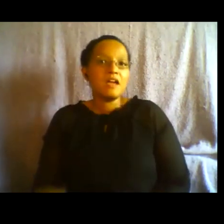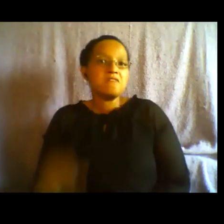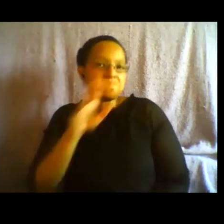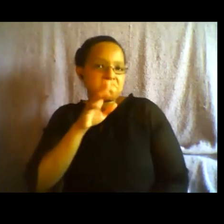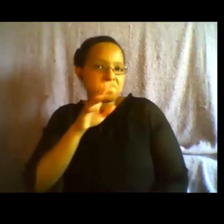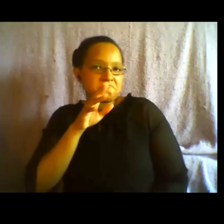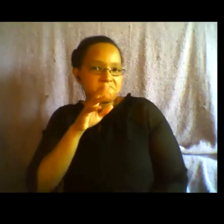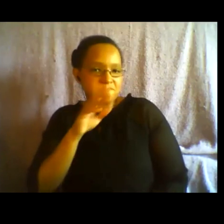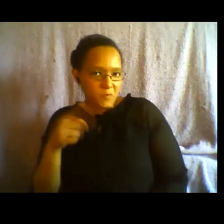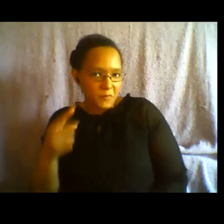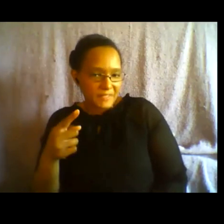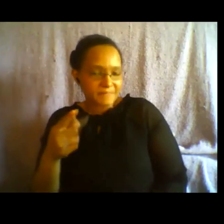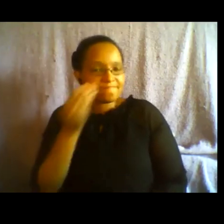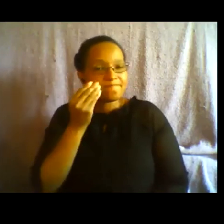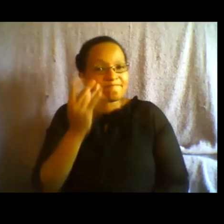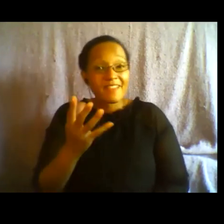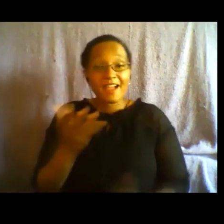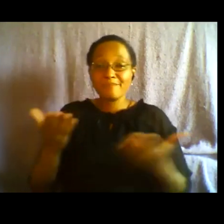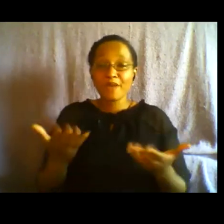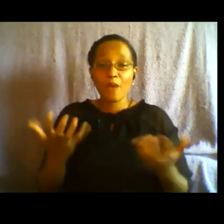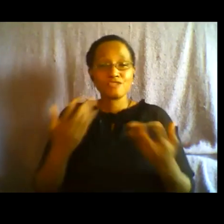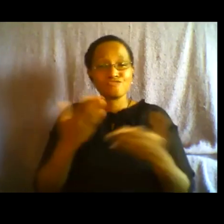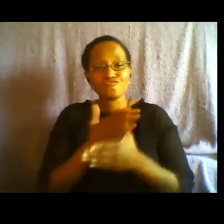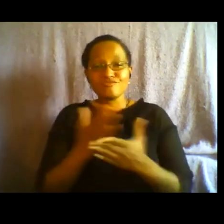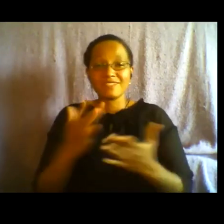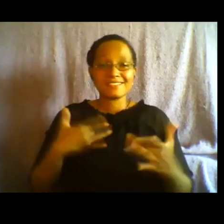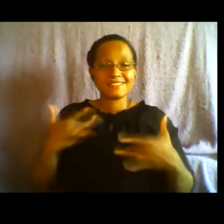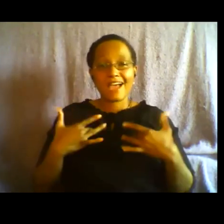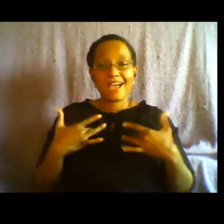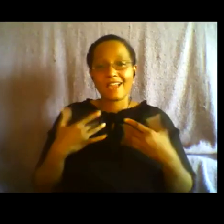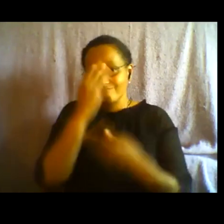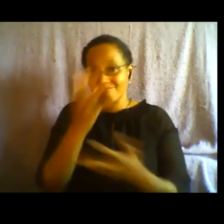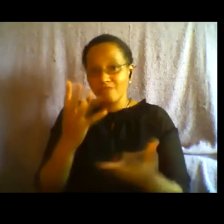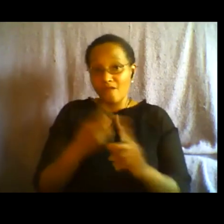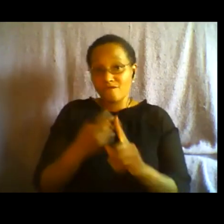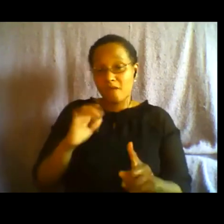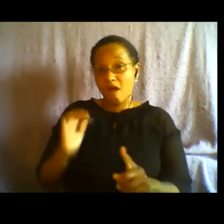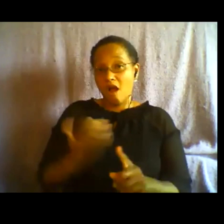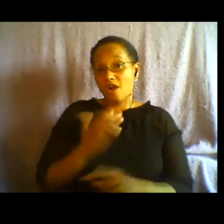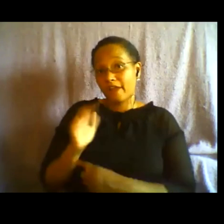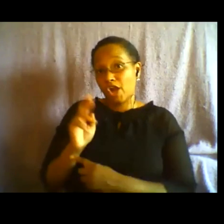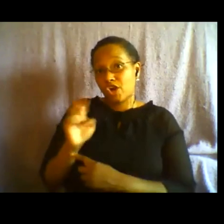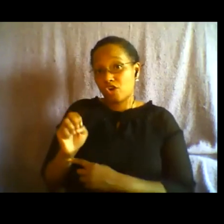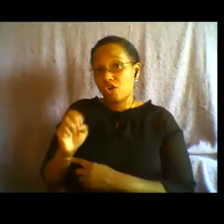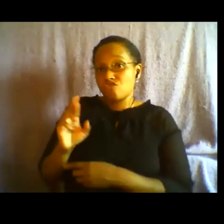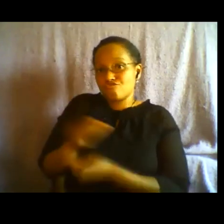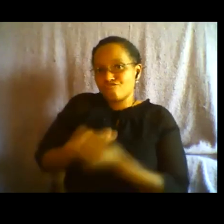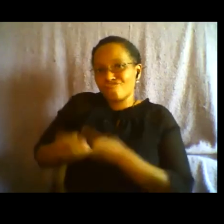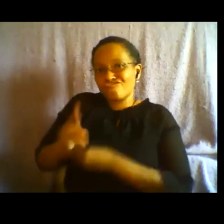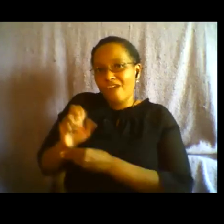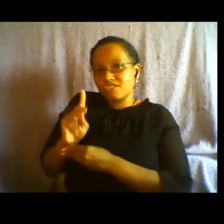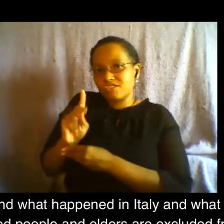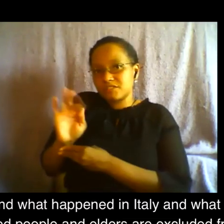share some um exciting news from care rationing from our care rationing campaign uh which is